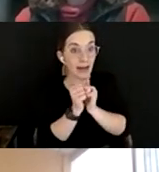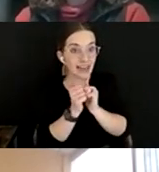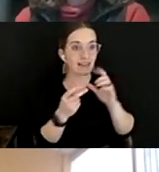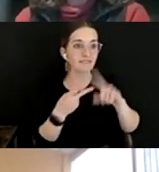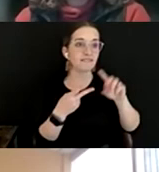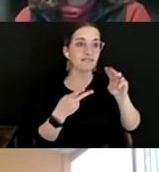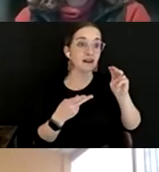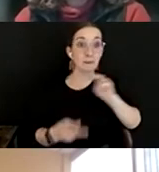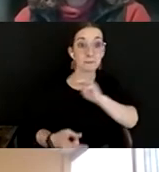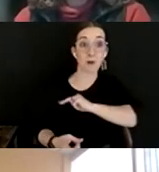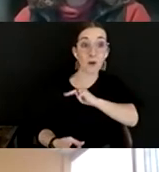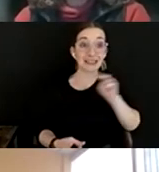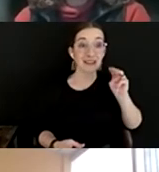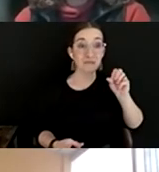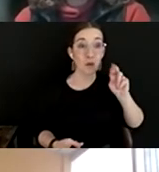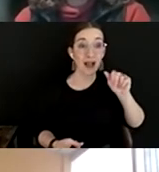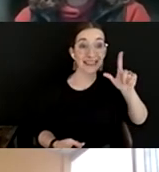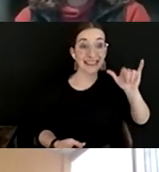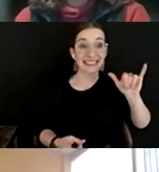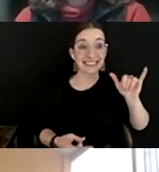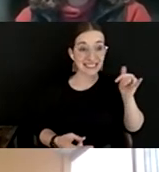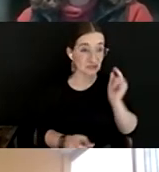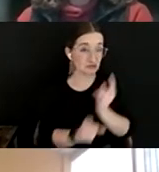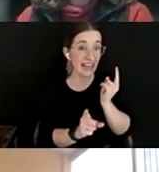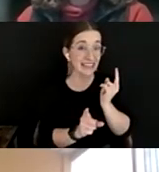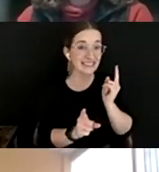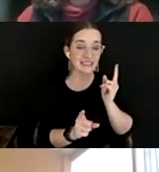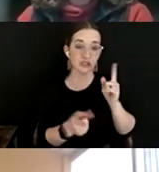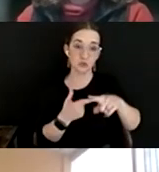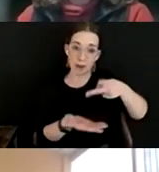when it comes to paying, paying workers what they should be making.